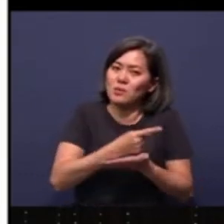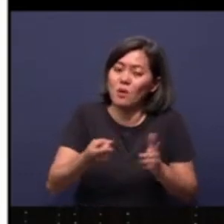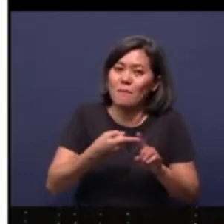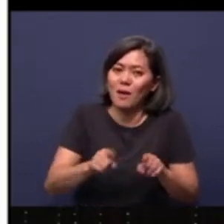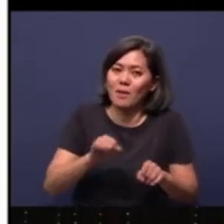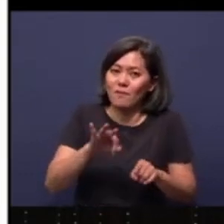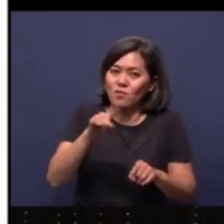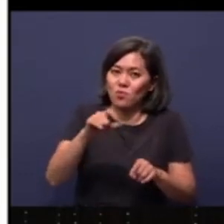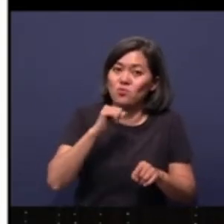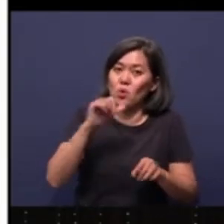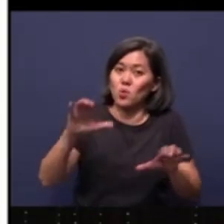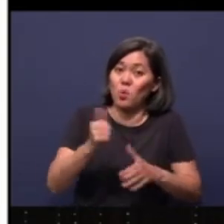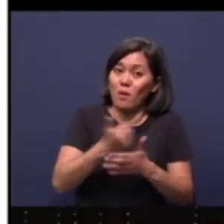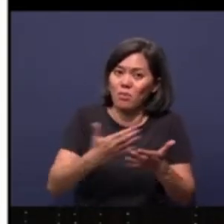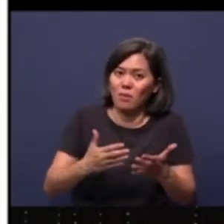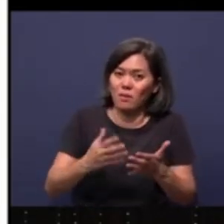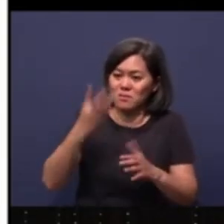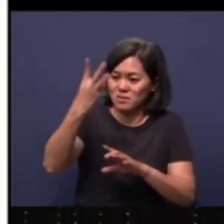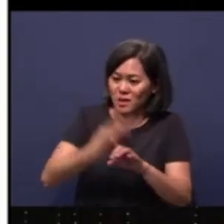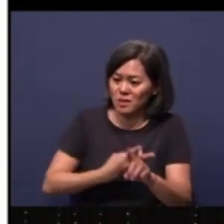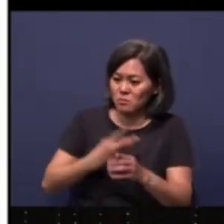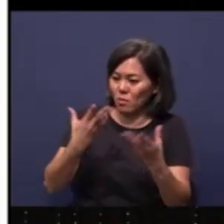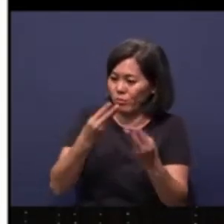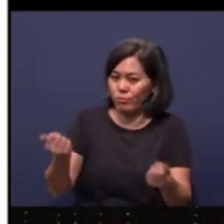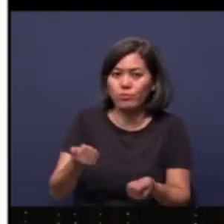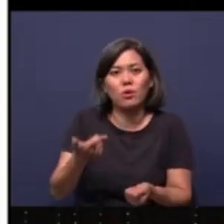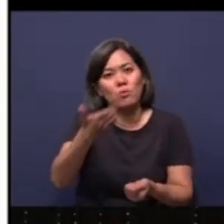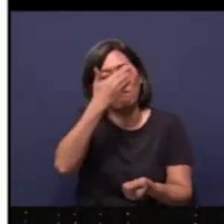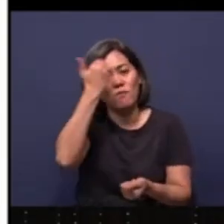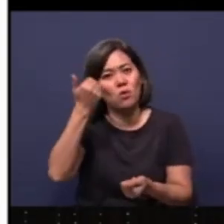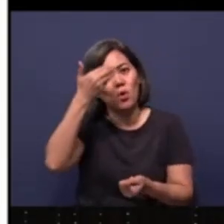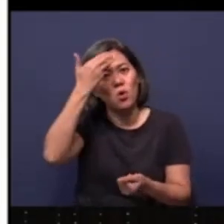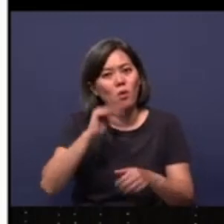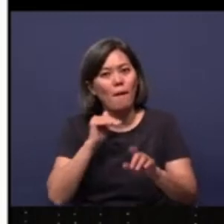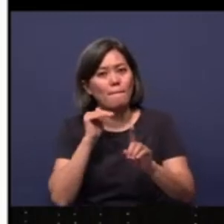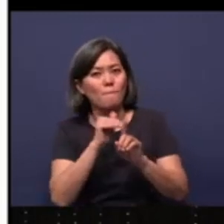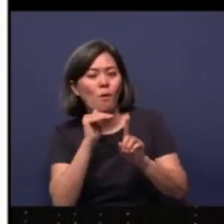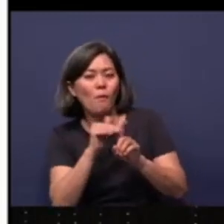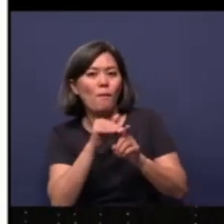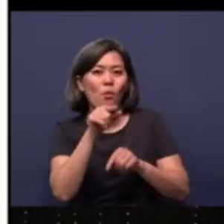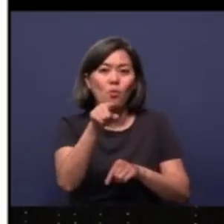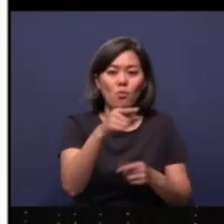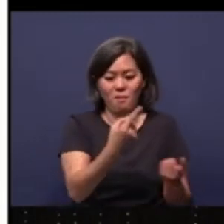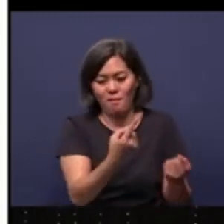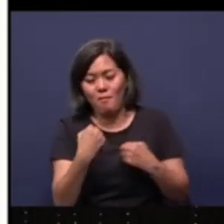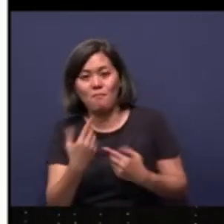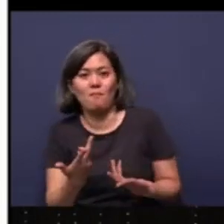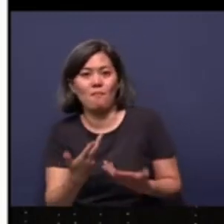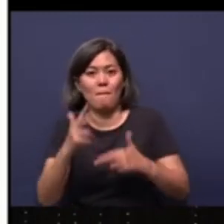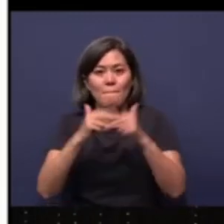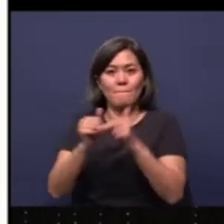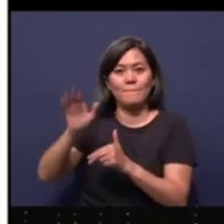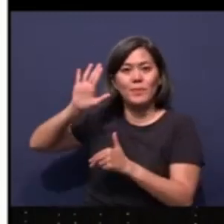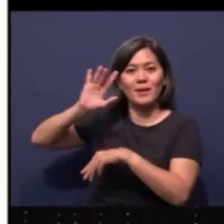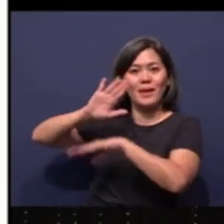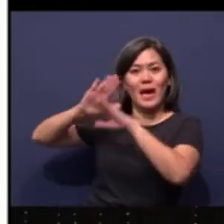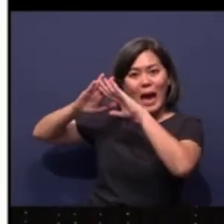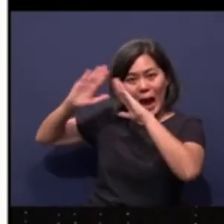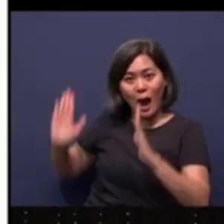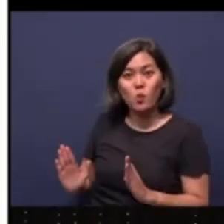don't do anything about it, six months will go very quickly and you'll forget that God is prompting your heart to come and build His house.